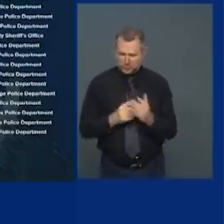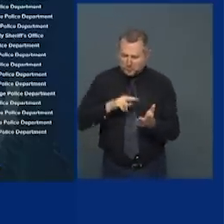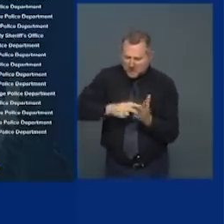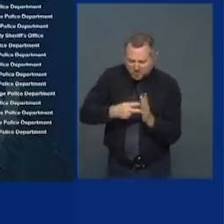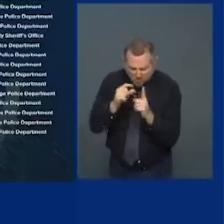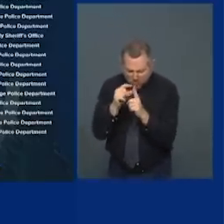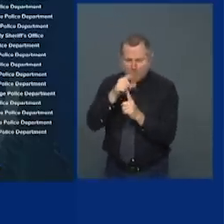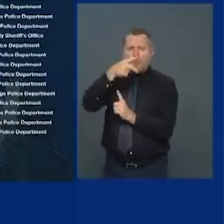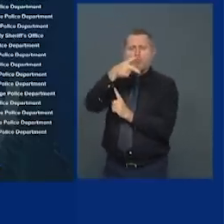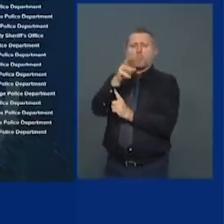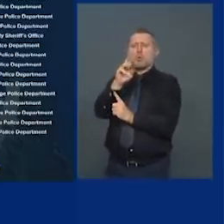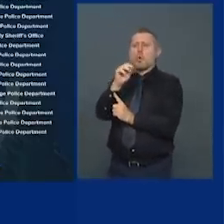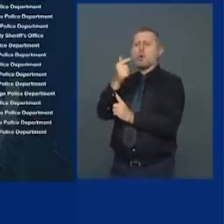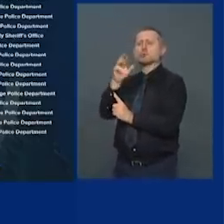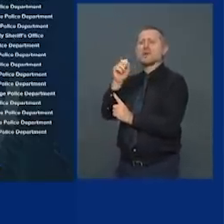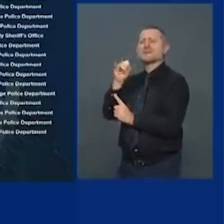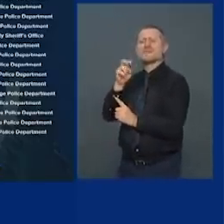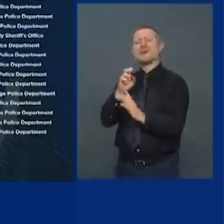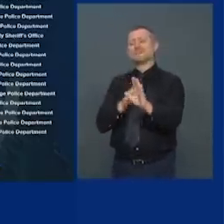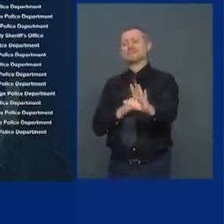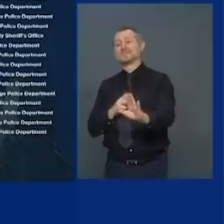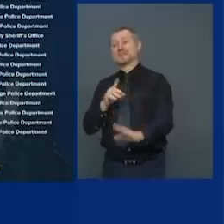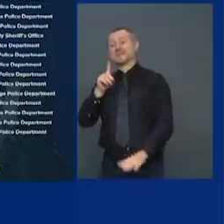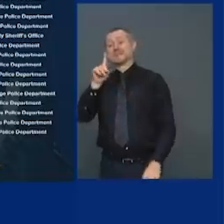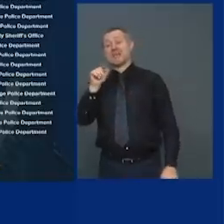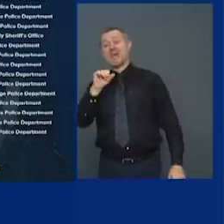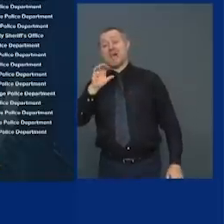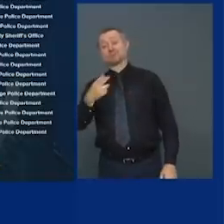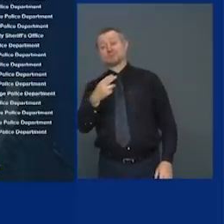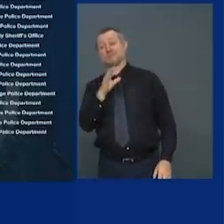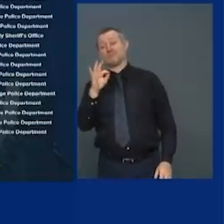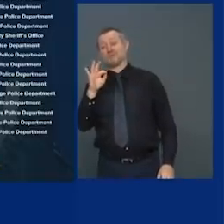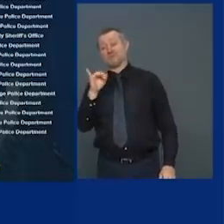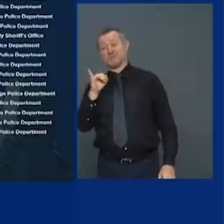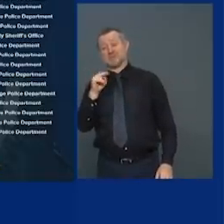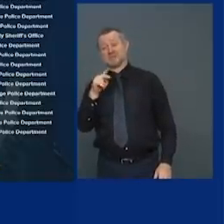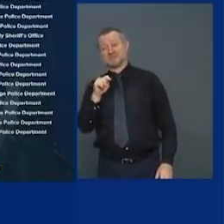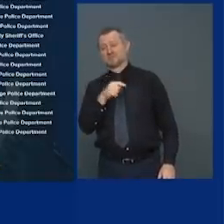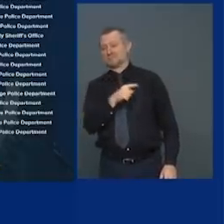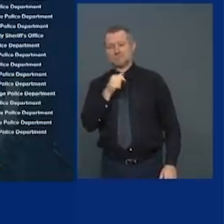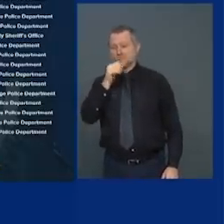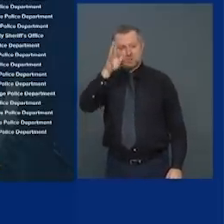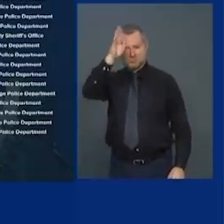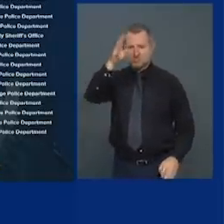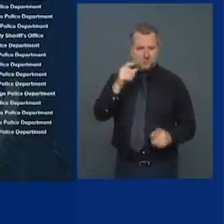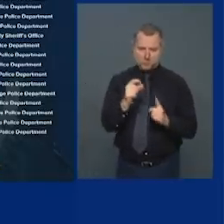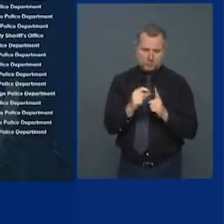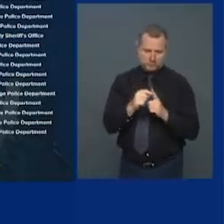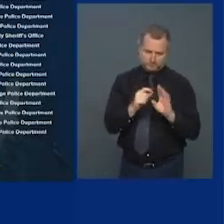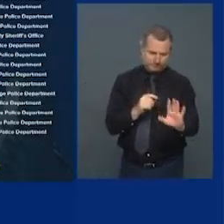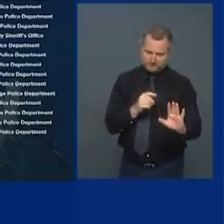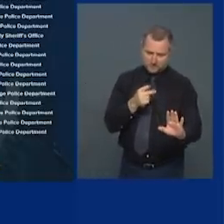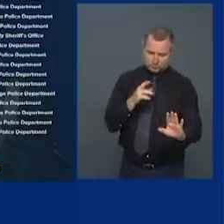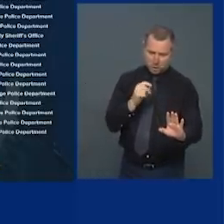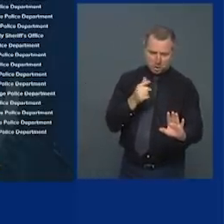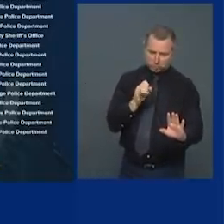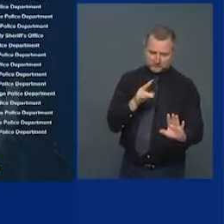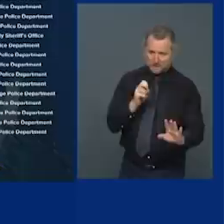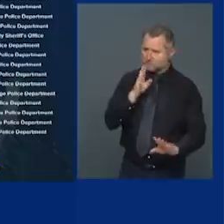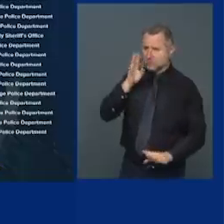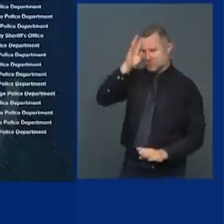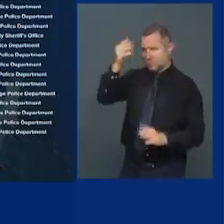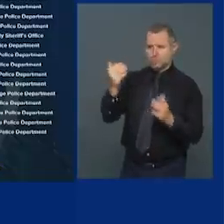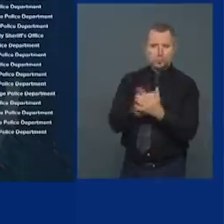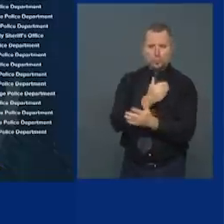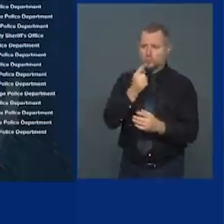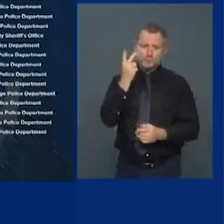no Zach Fink did not make up the word progressive nobody made up the word progressive one year ago two years ago three years ago you know who who